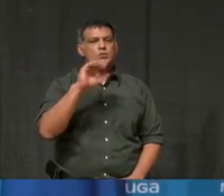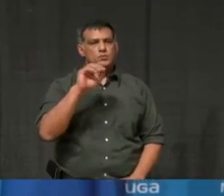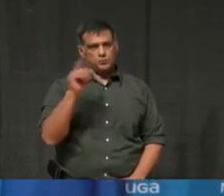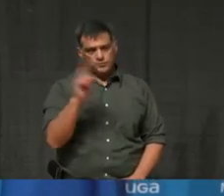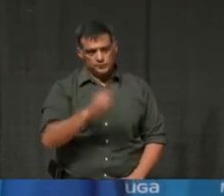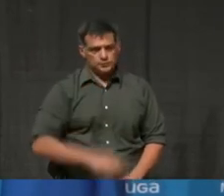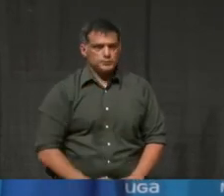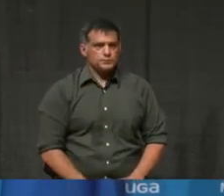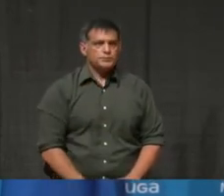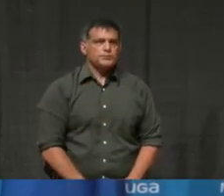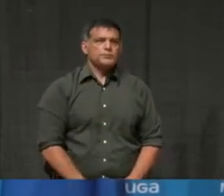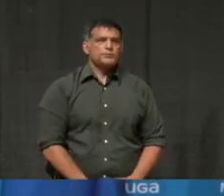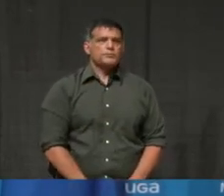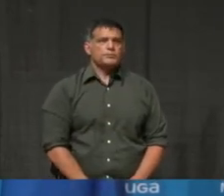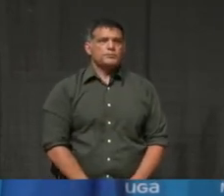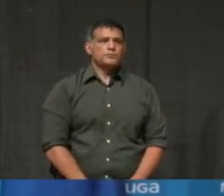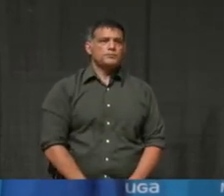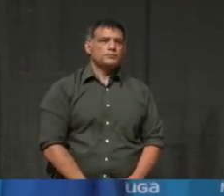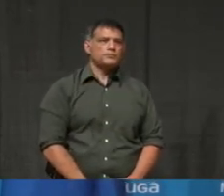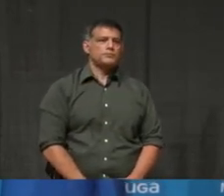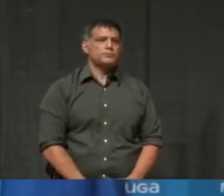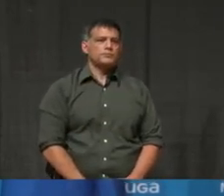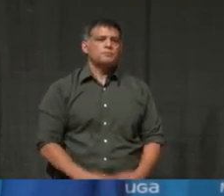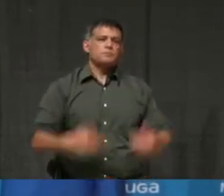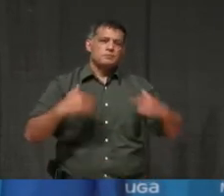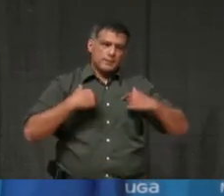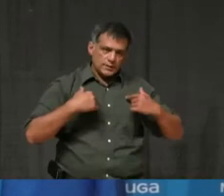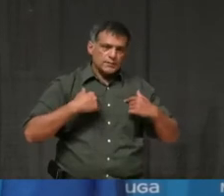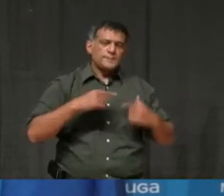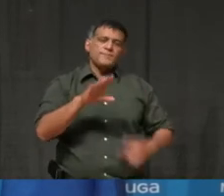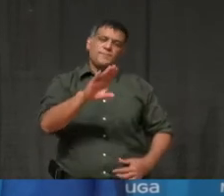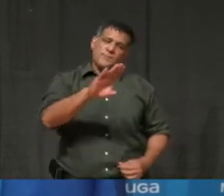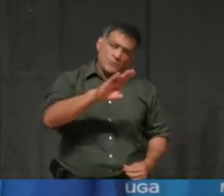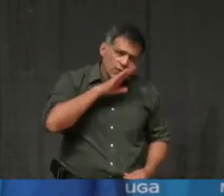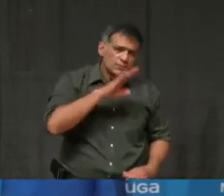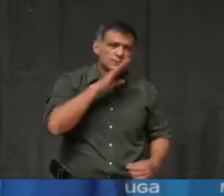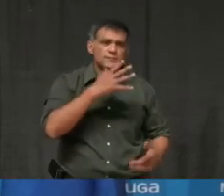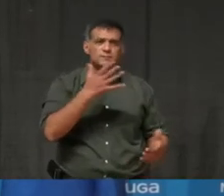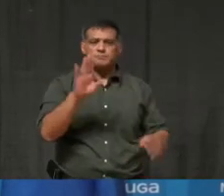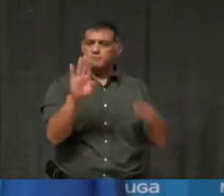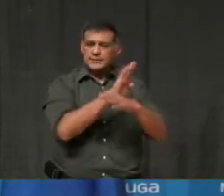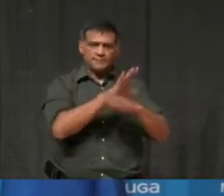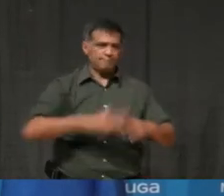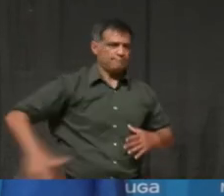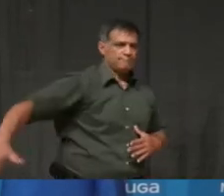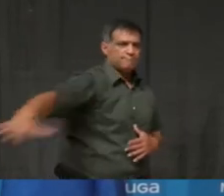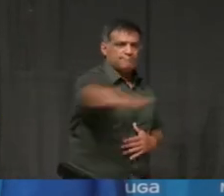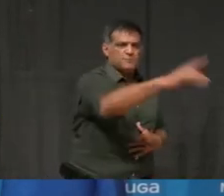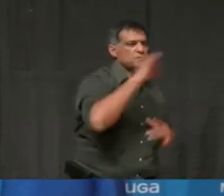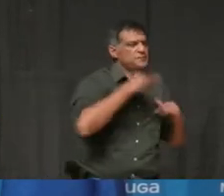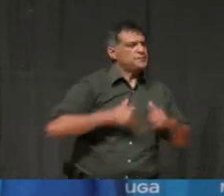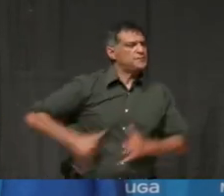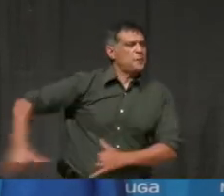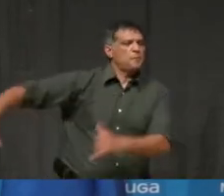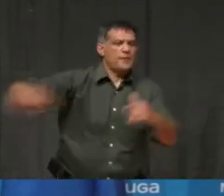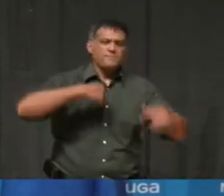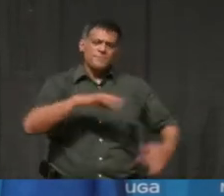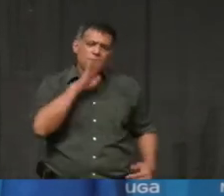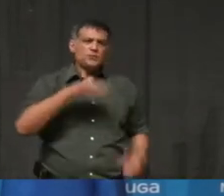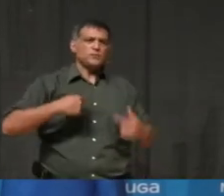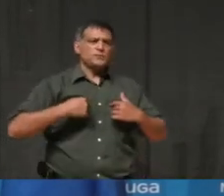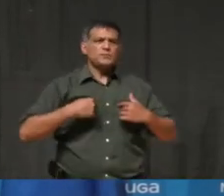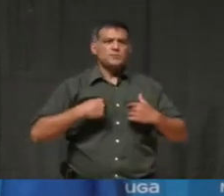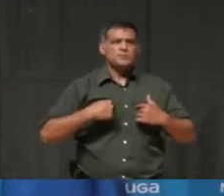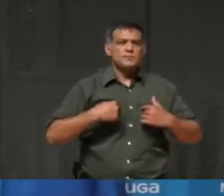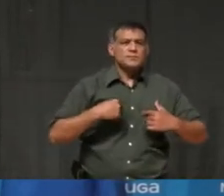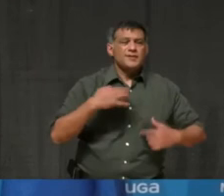I, too, am frustrated like most business owners. However, I think if we recognize